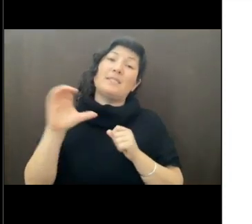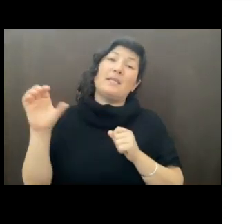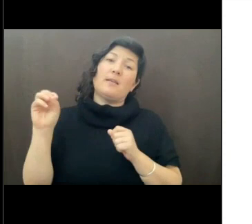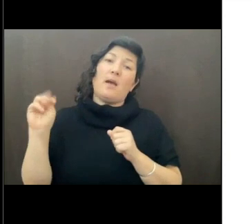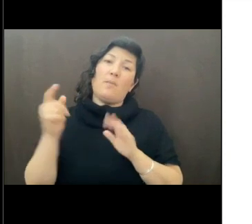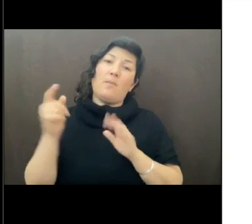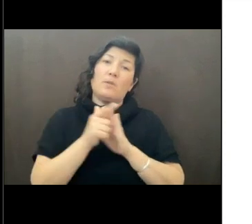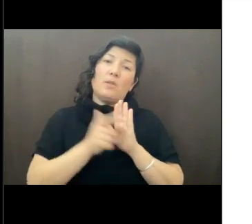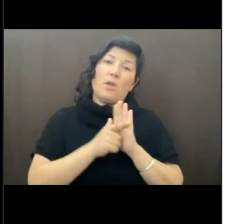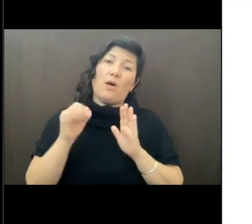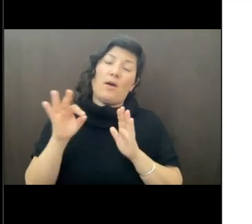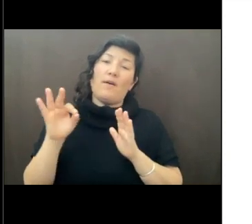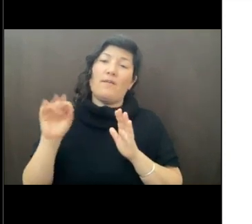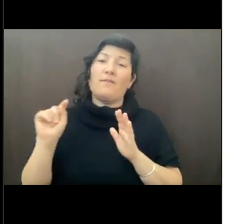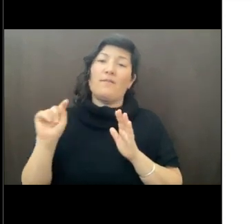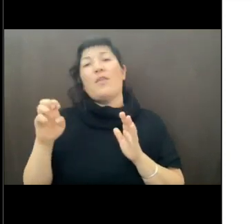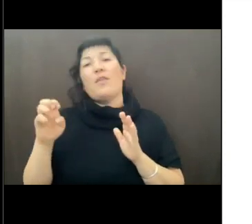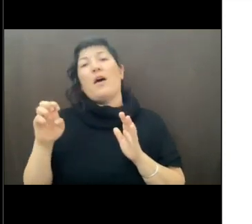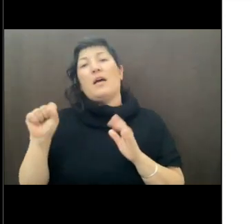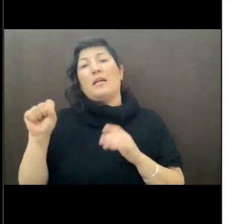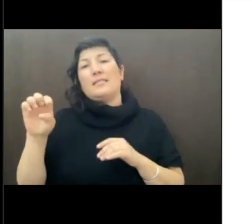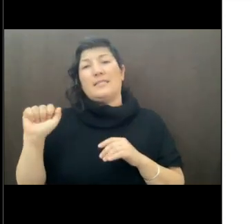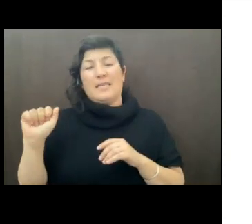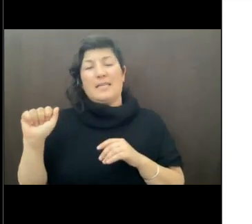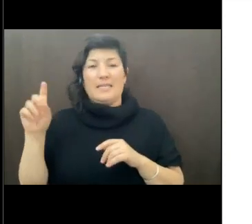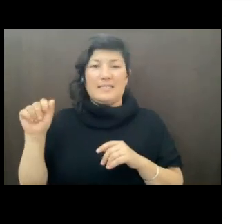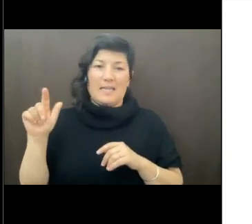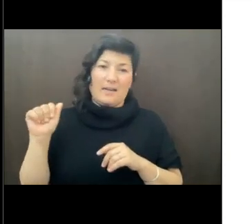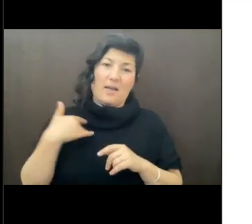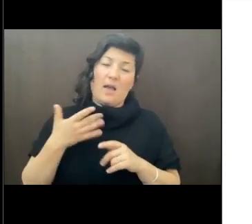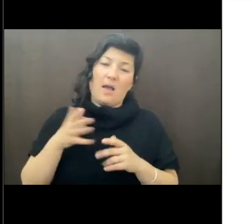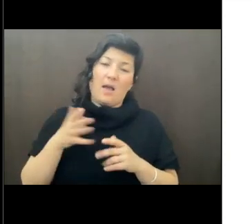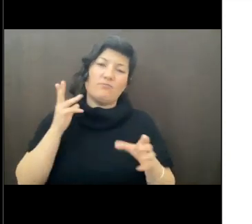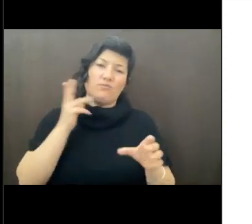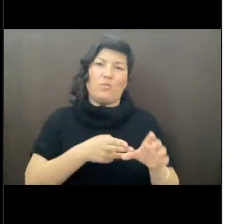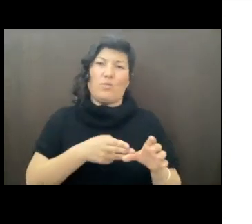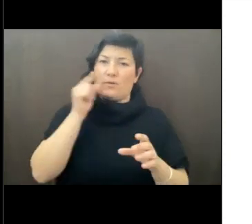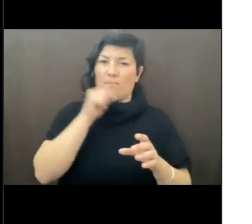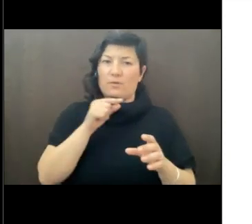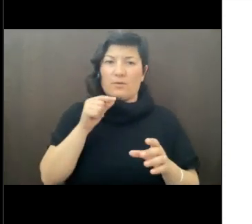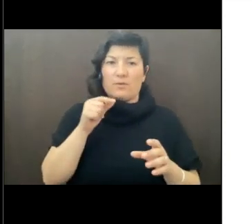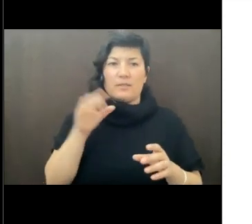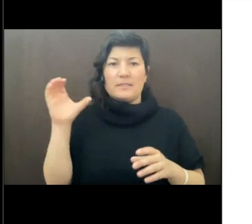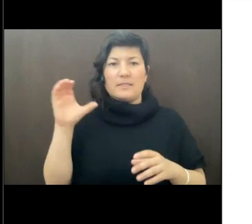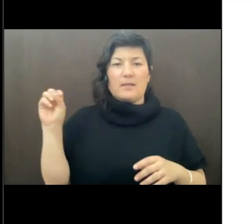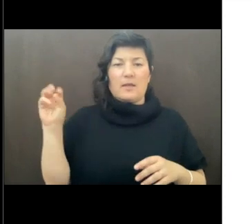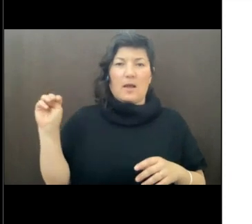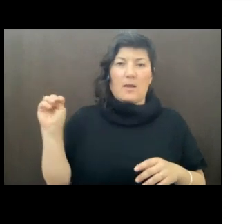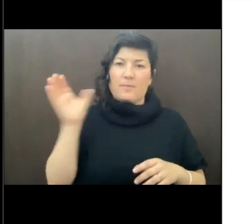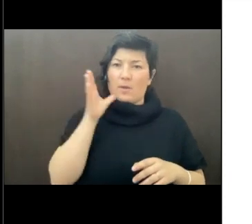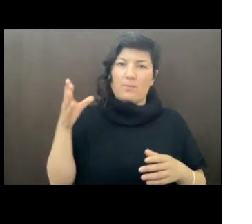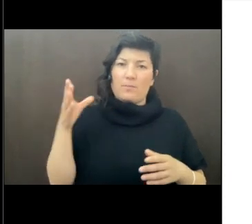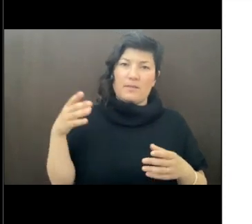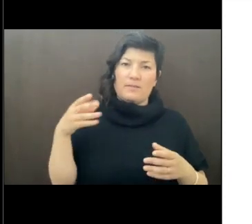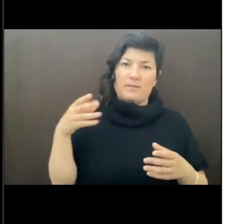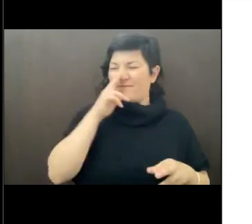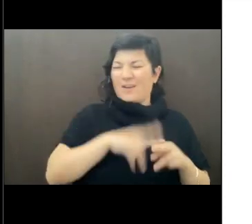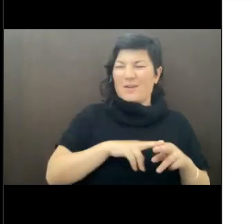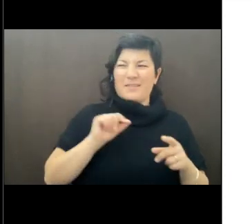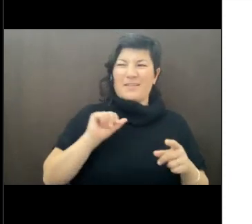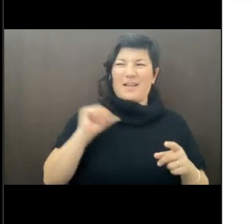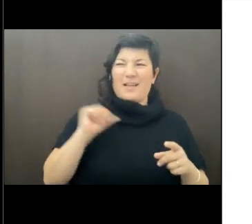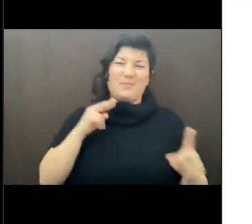actually did at Google. I have just joined Google and have been at CECOM. So it was kind of fun to be on the other side of things. And